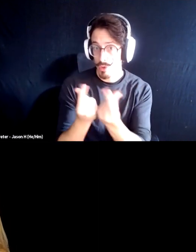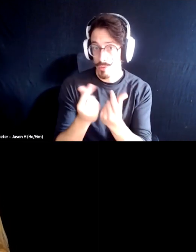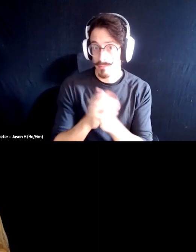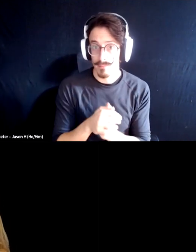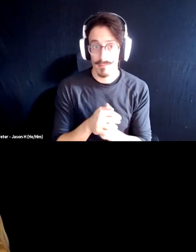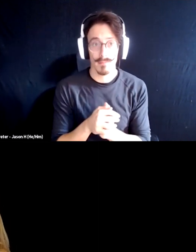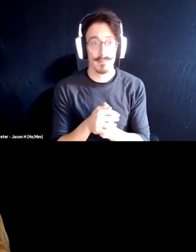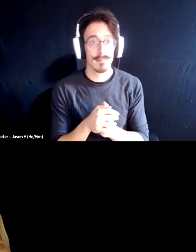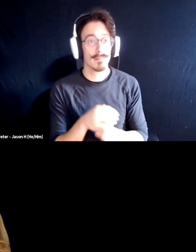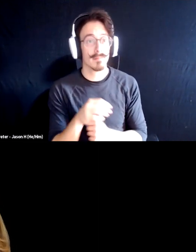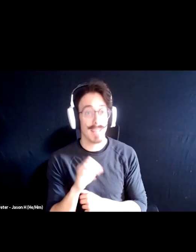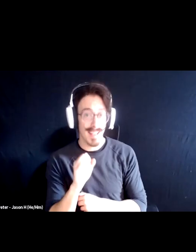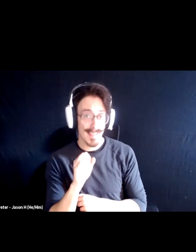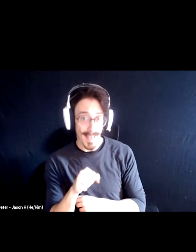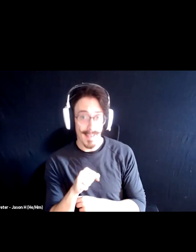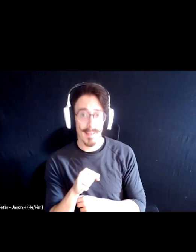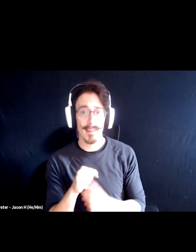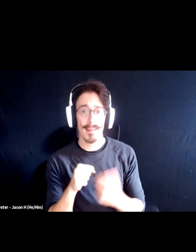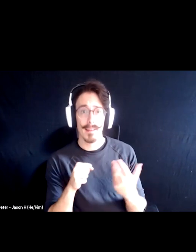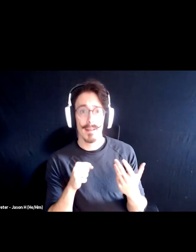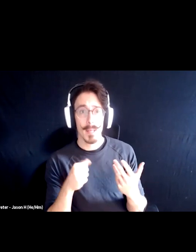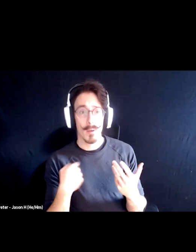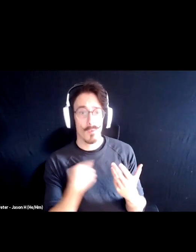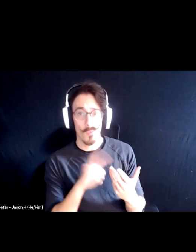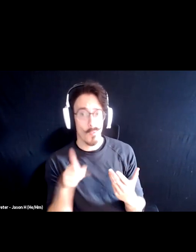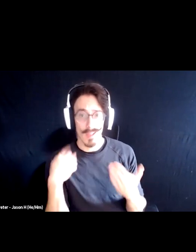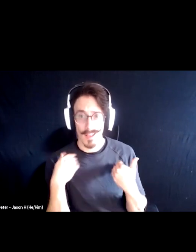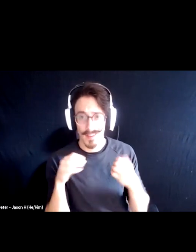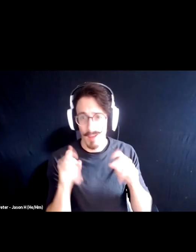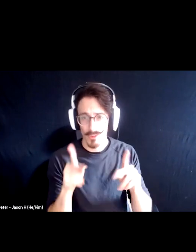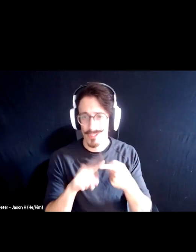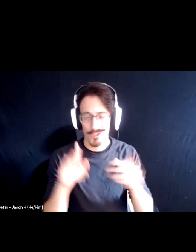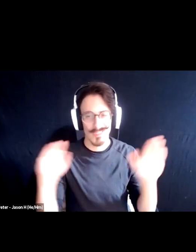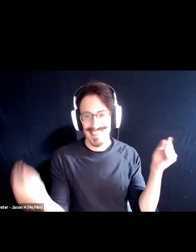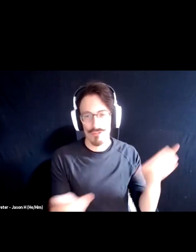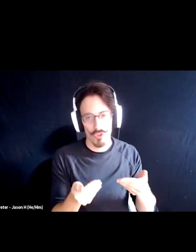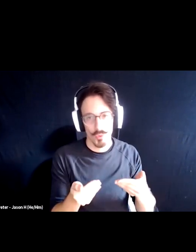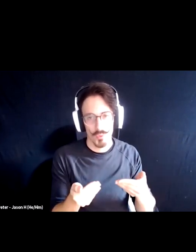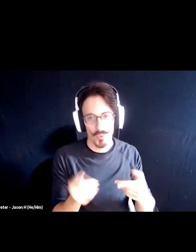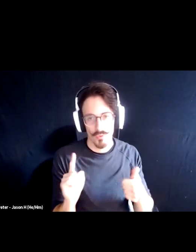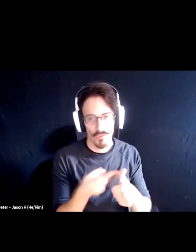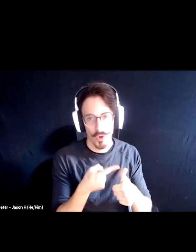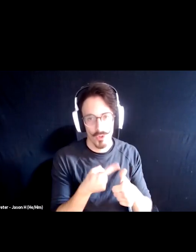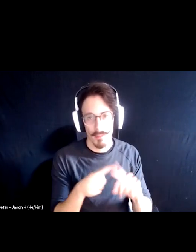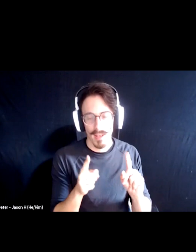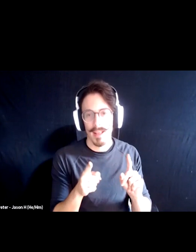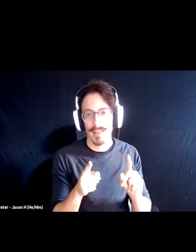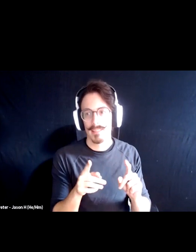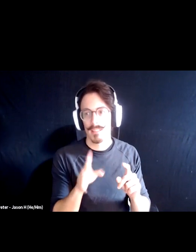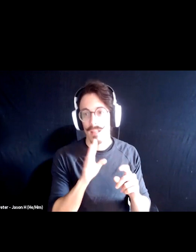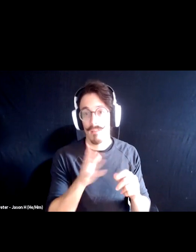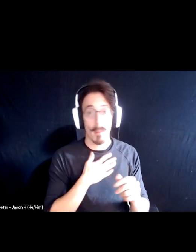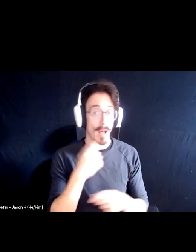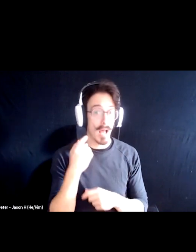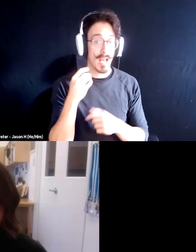Yeah, we, um, only had a chance to kind of introduce ourselves. Um, but I can speak for my